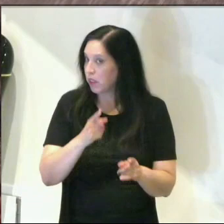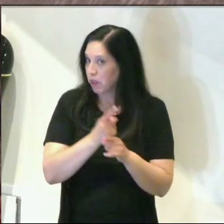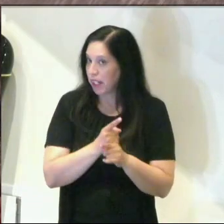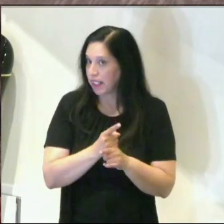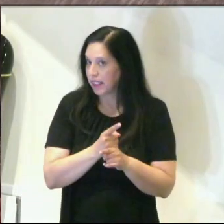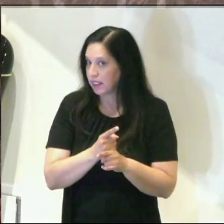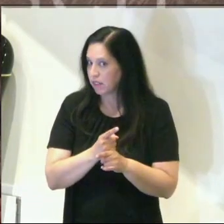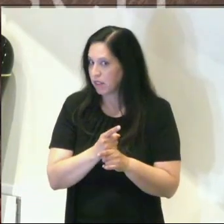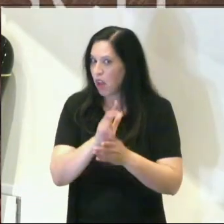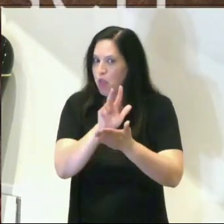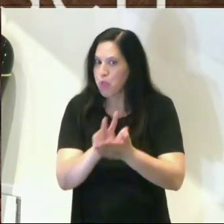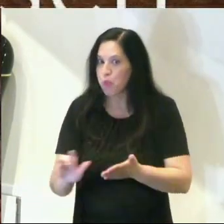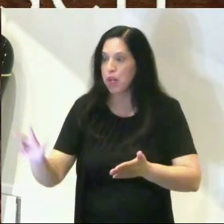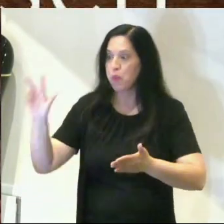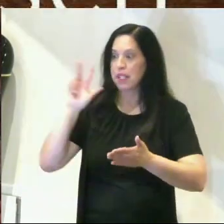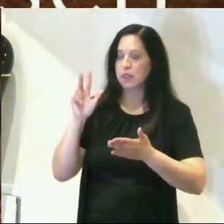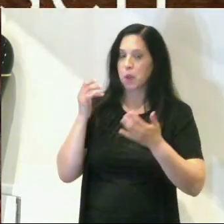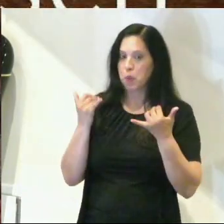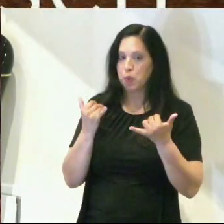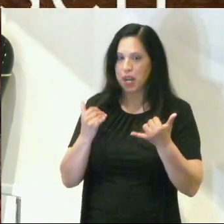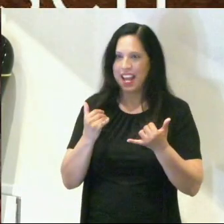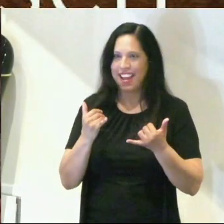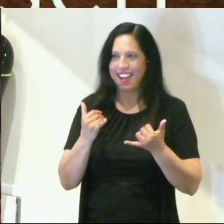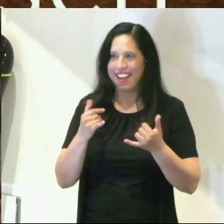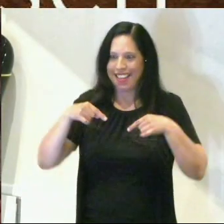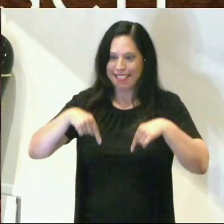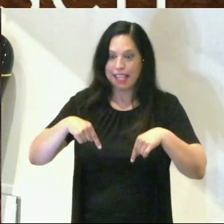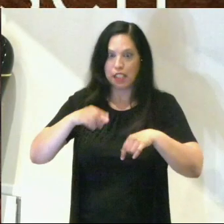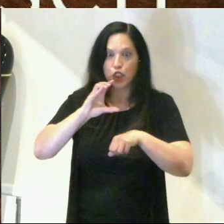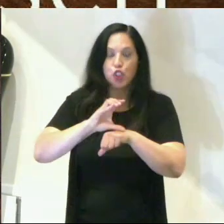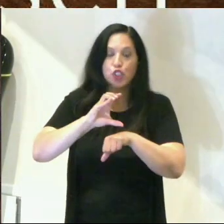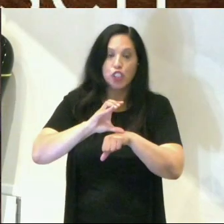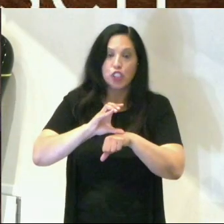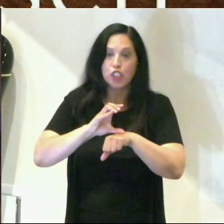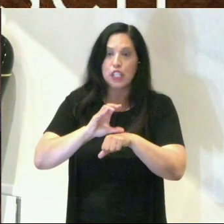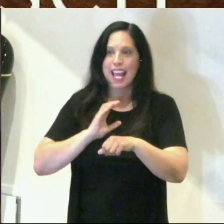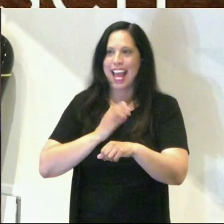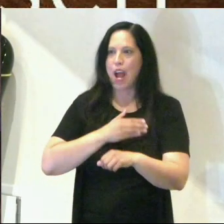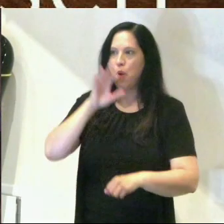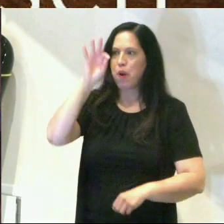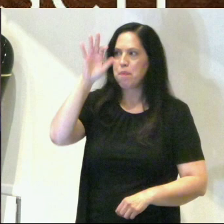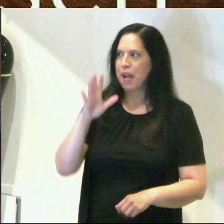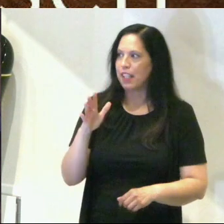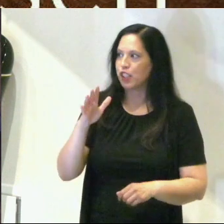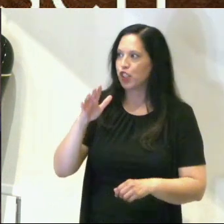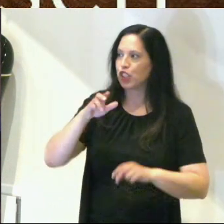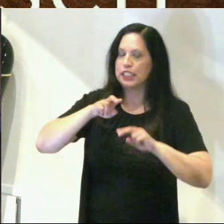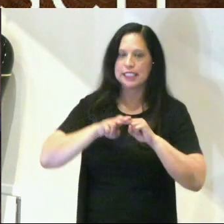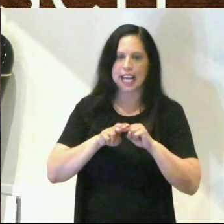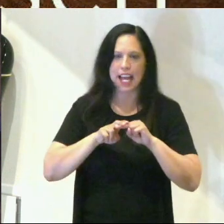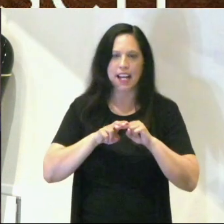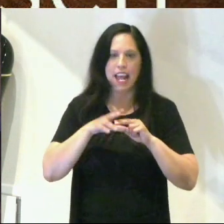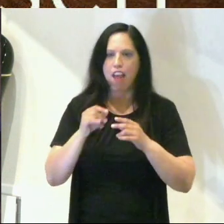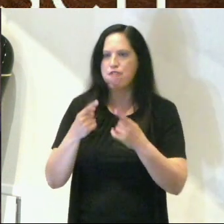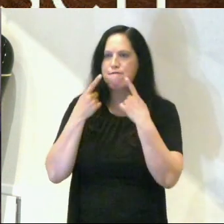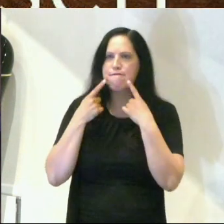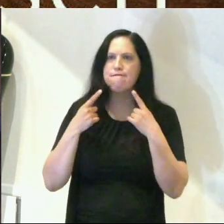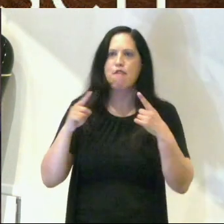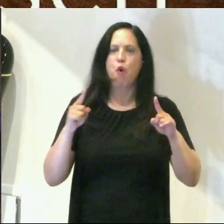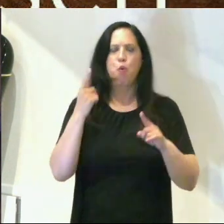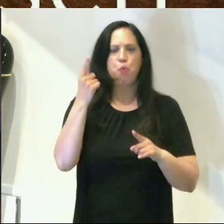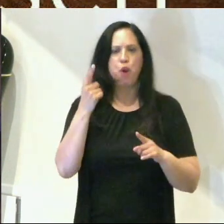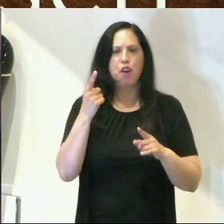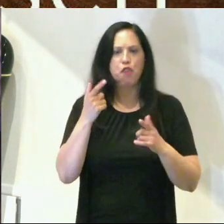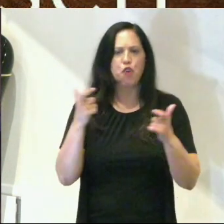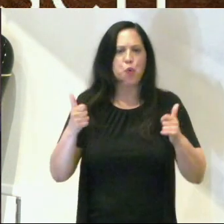It was three weeks ago today, in this very church, that our pastor sat up here and exclaimed one of the greatest